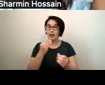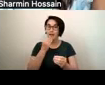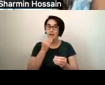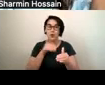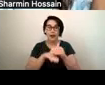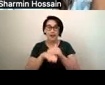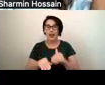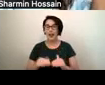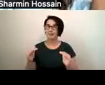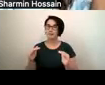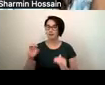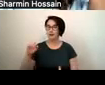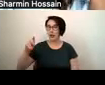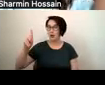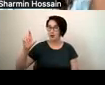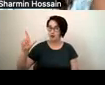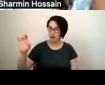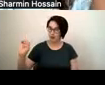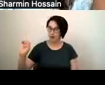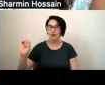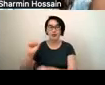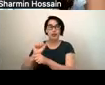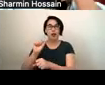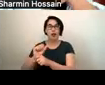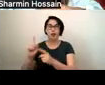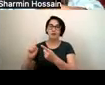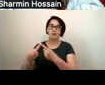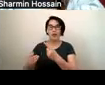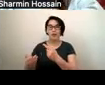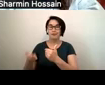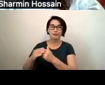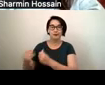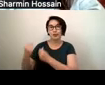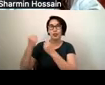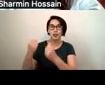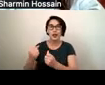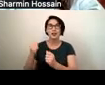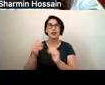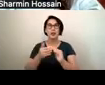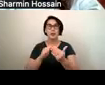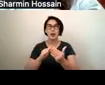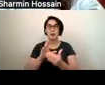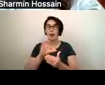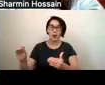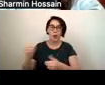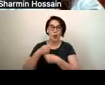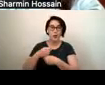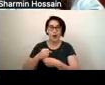equitable jobs, and strengthening the community through co-creating safe and supportive environments.